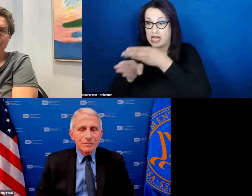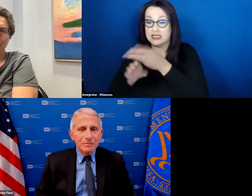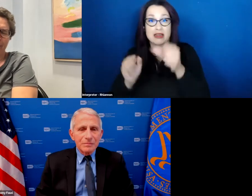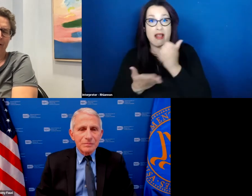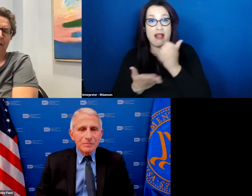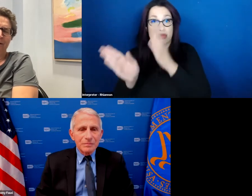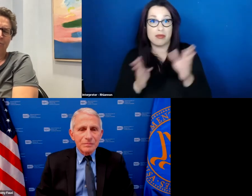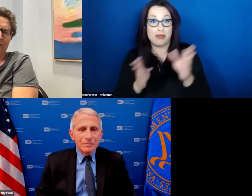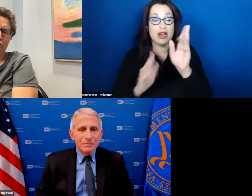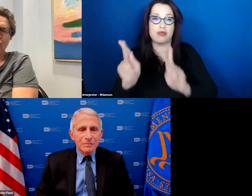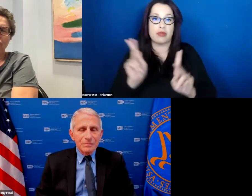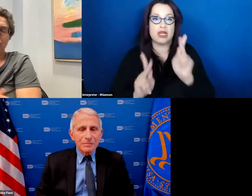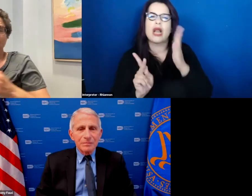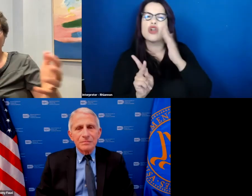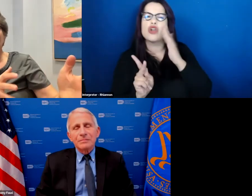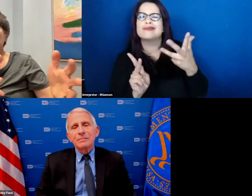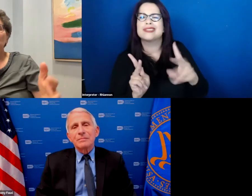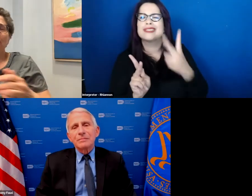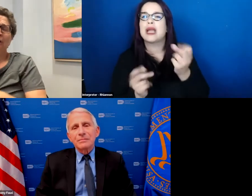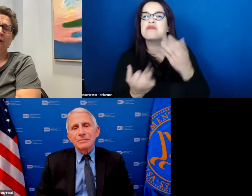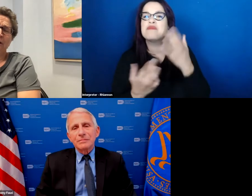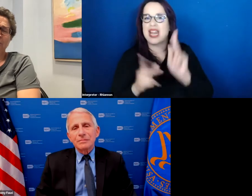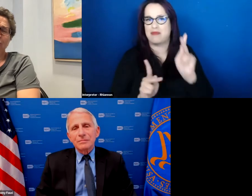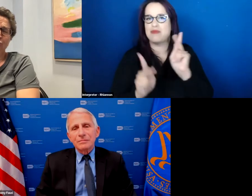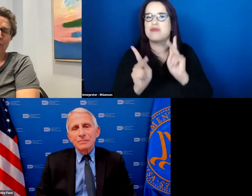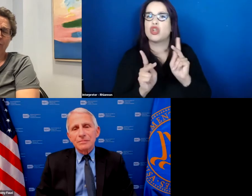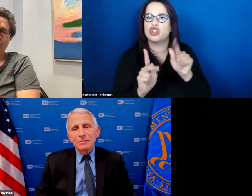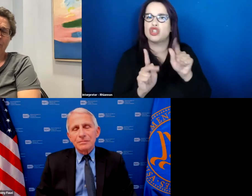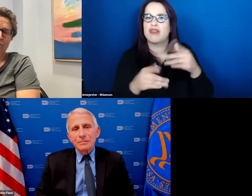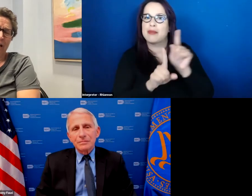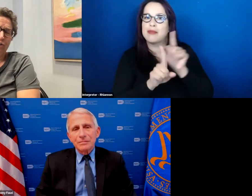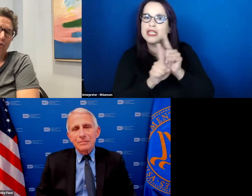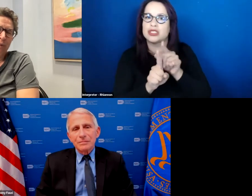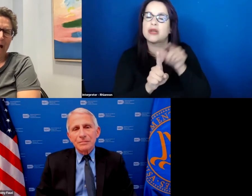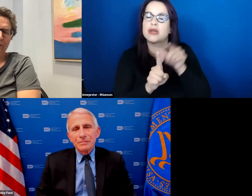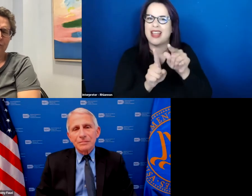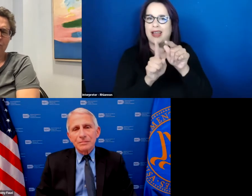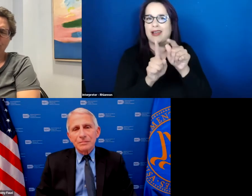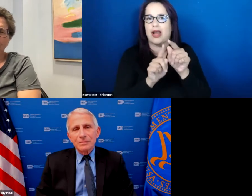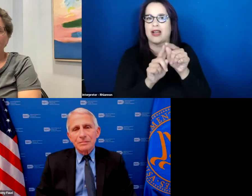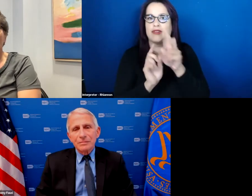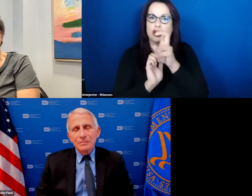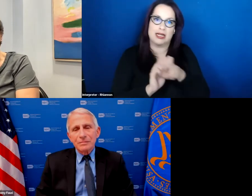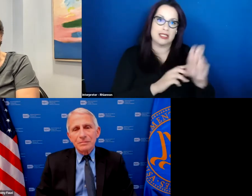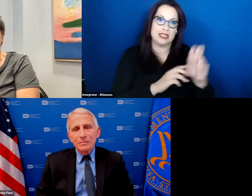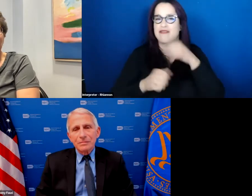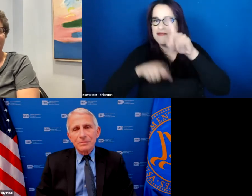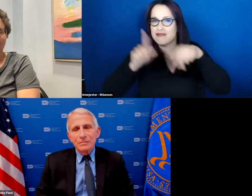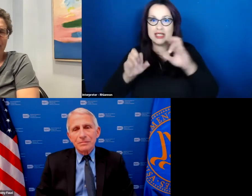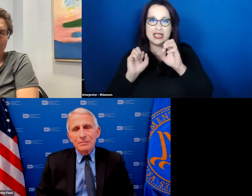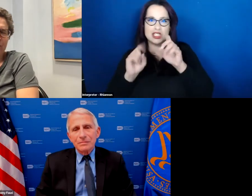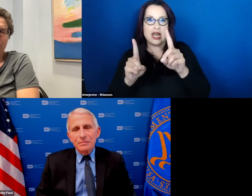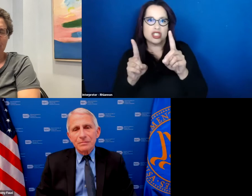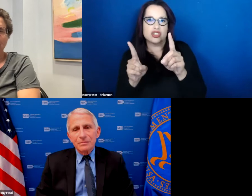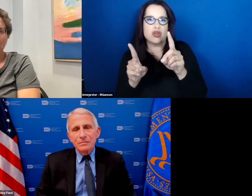you've mentored make transitions from various uh you know using various educational paths and just your thoughts a little bit